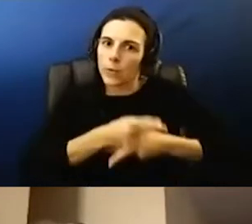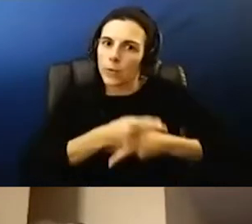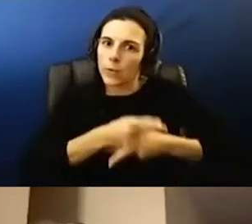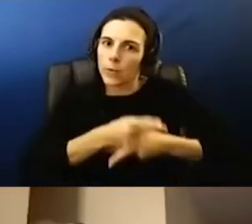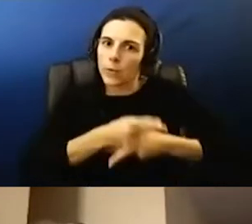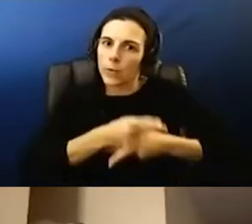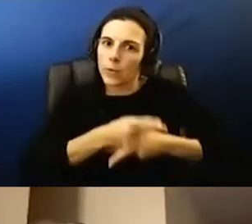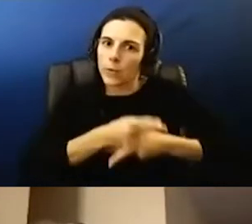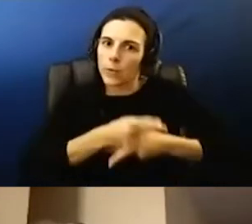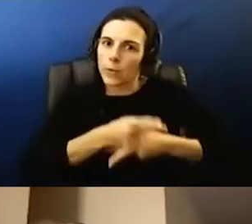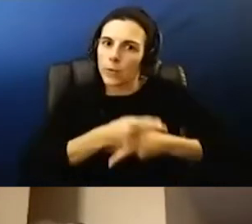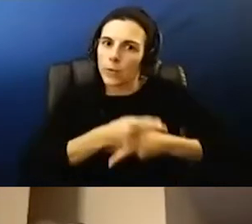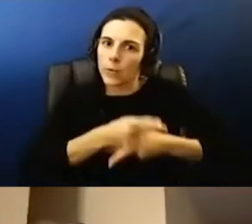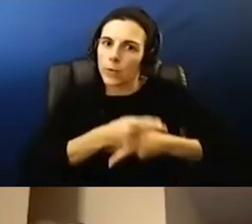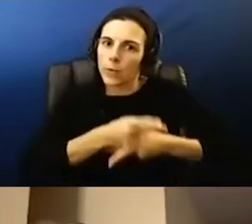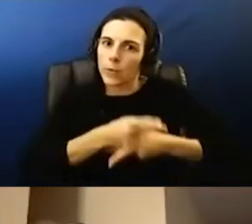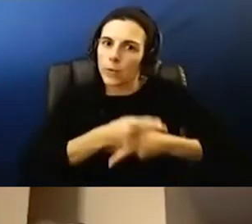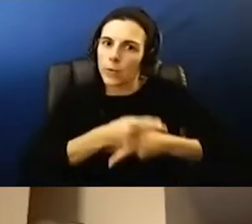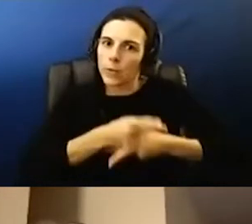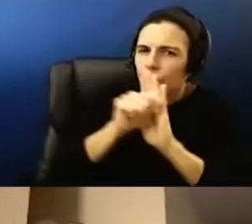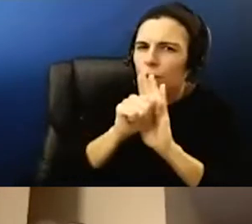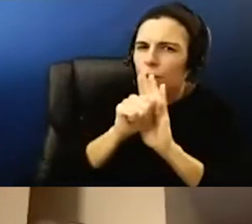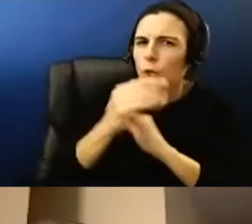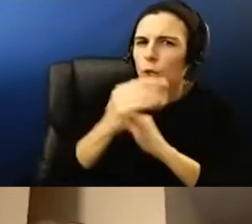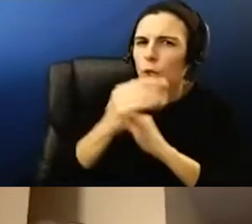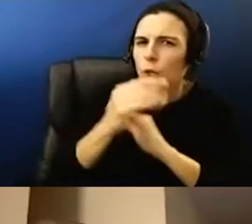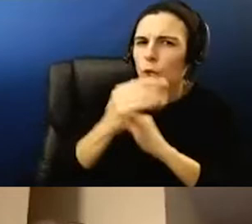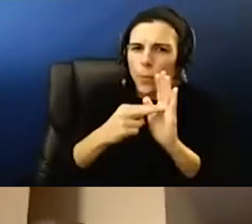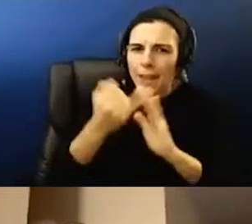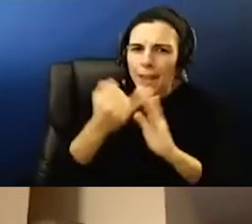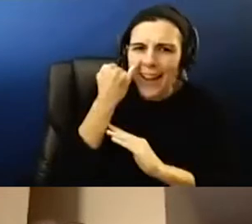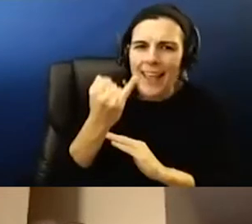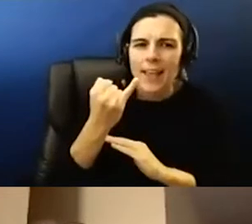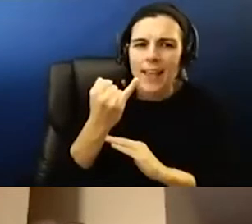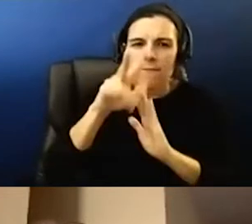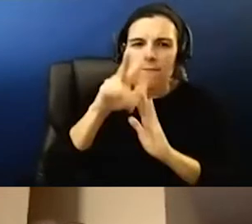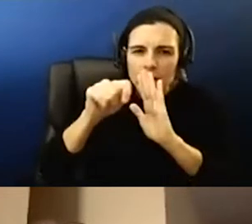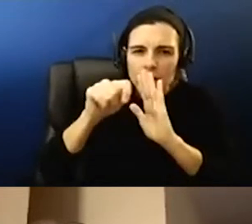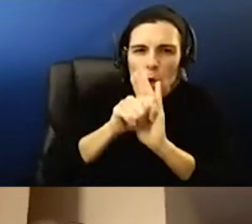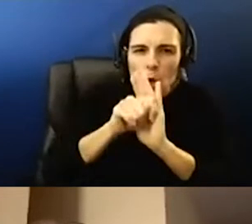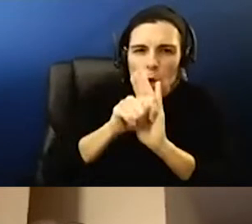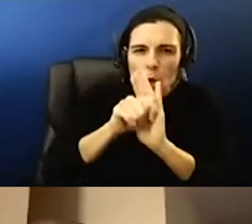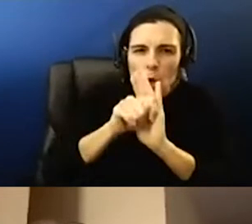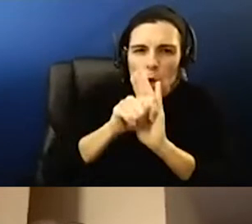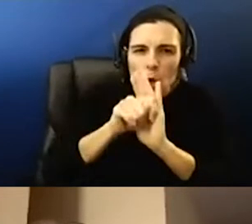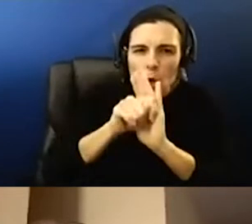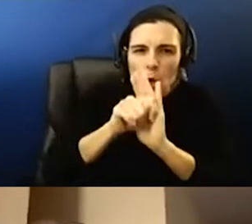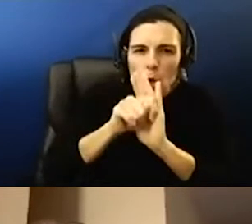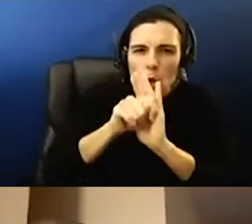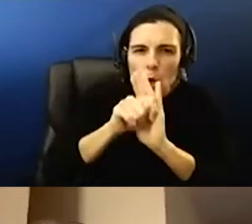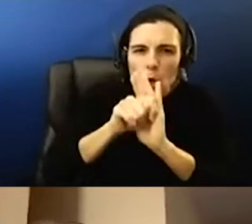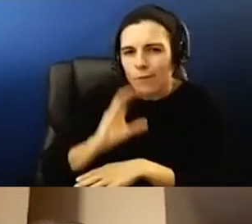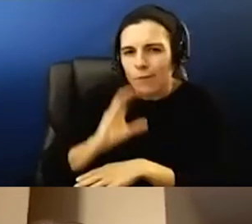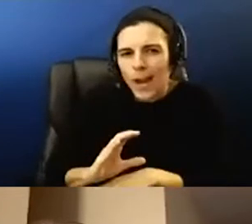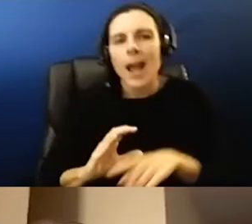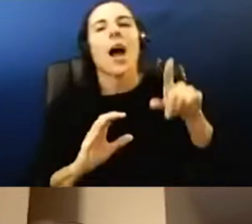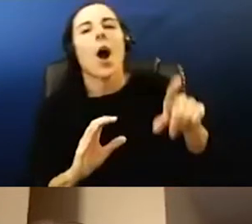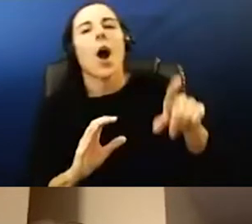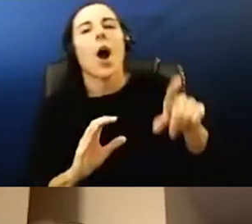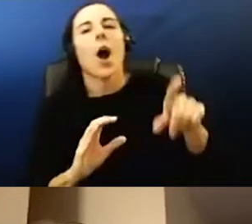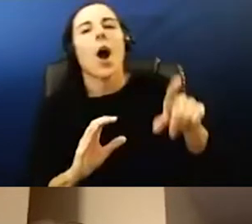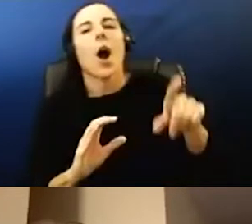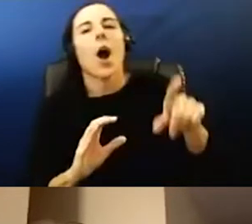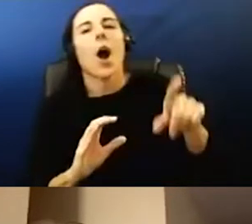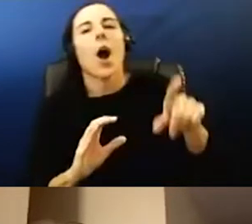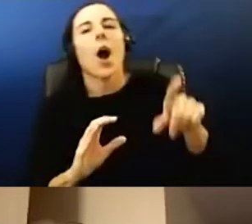when you say watch videos, you mean if we have video in the schools, like in hallways or in cafeteria. Oh I'm sorry. So, you know, if there was a case identified on the school